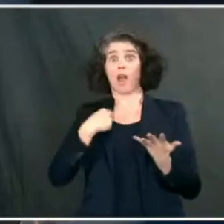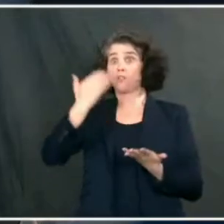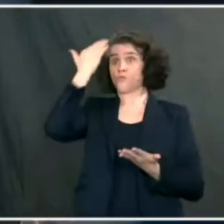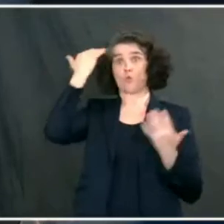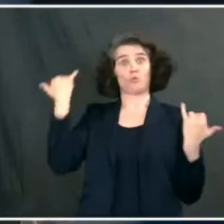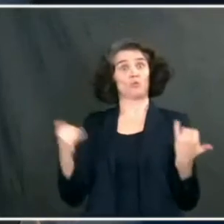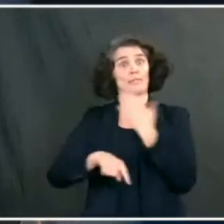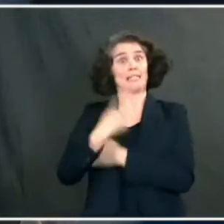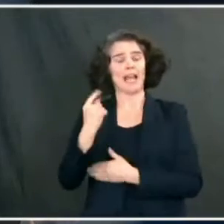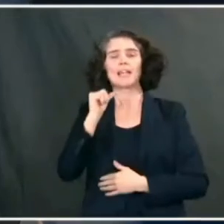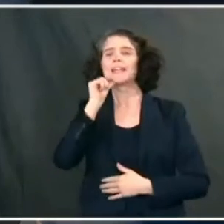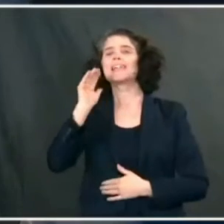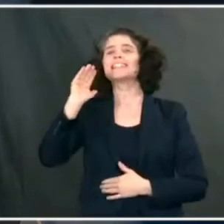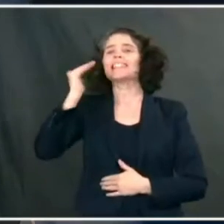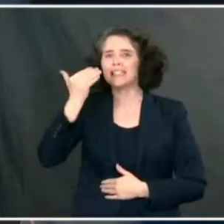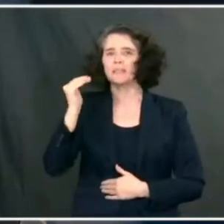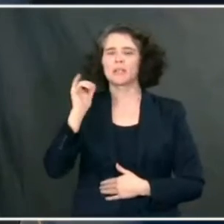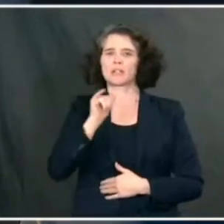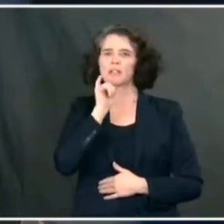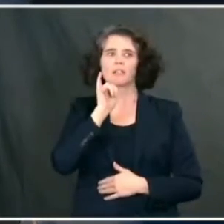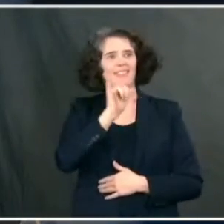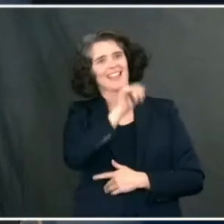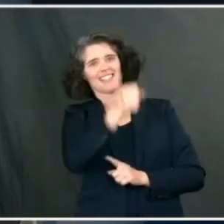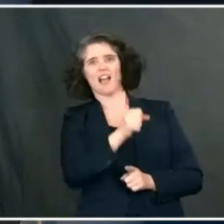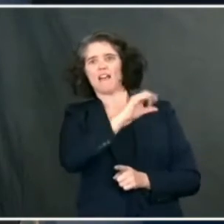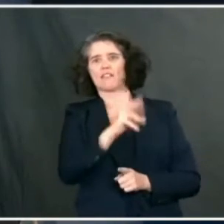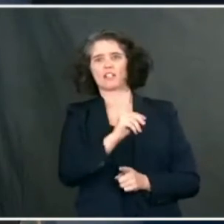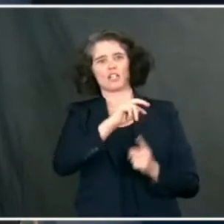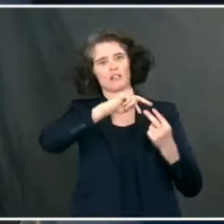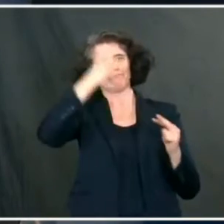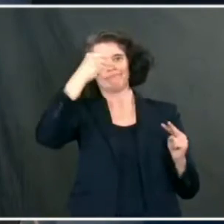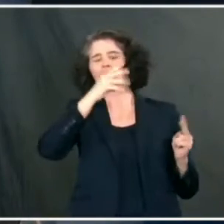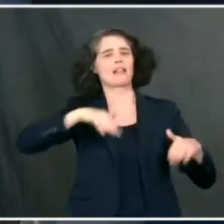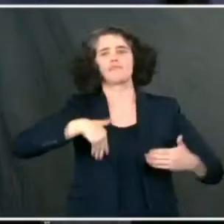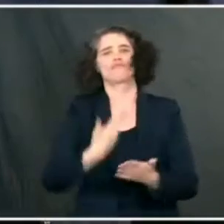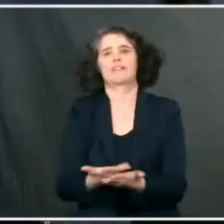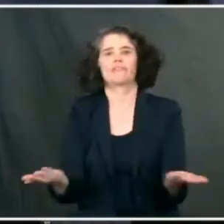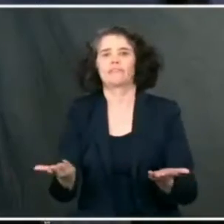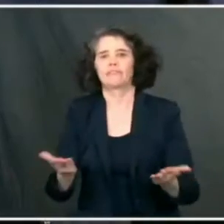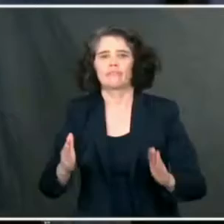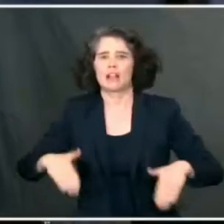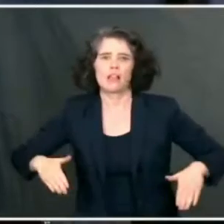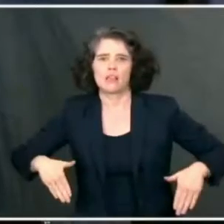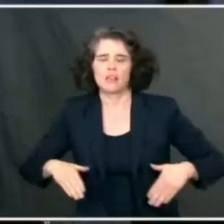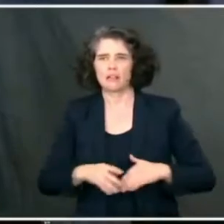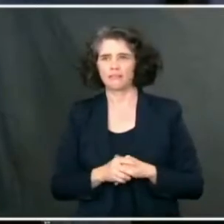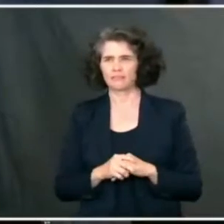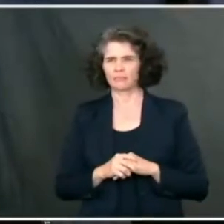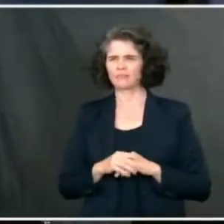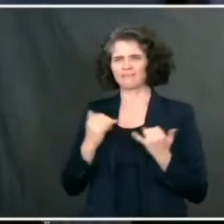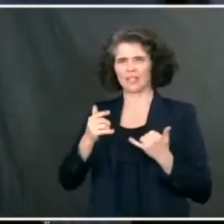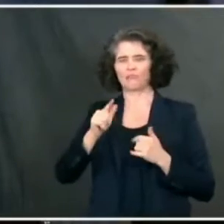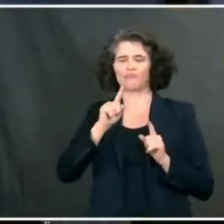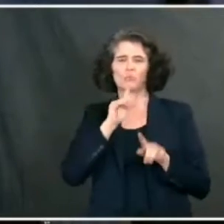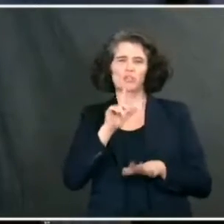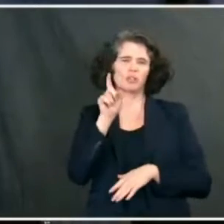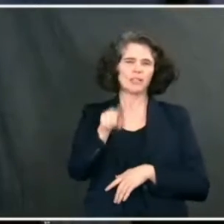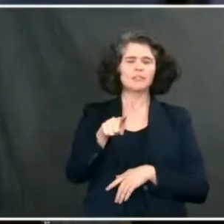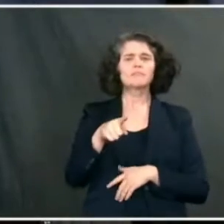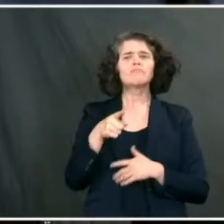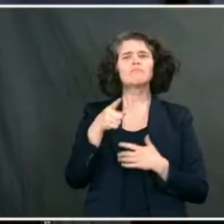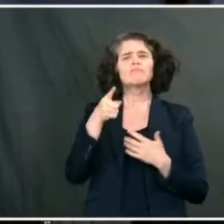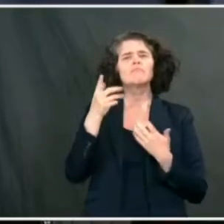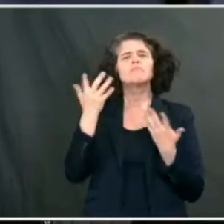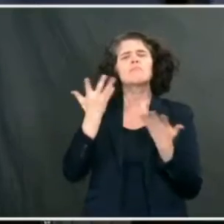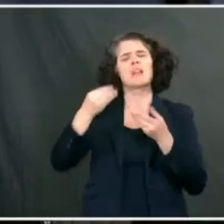doesn't appear that the South African strain is here. Okay, and if I could just ask you about the effort to distribute the vaccines, because, of